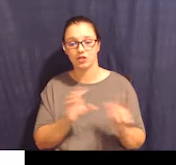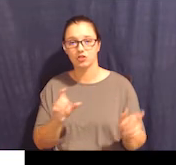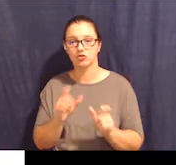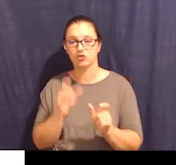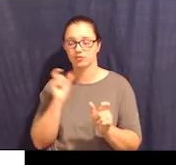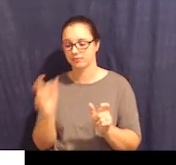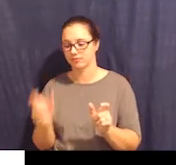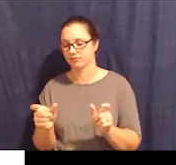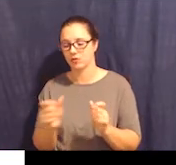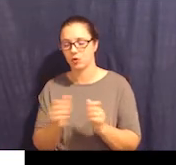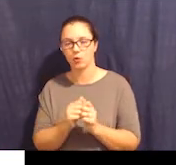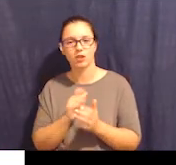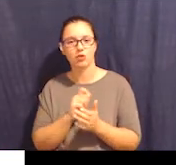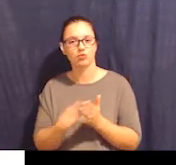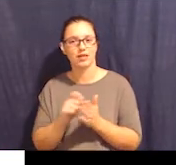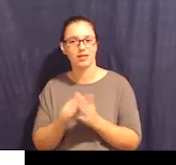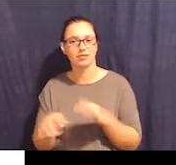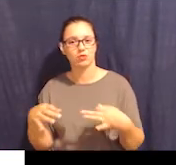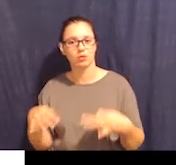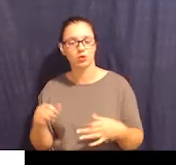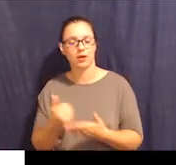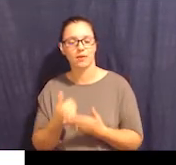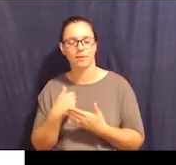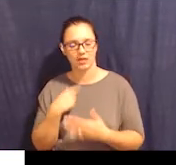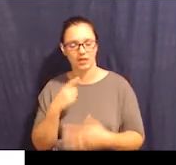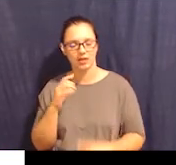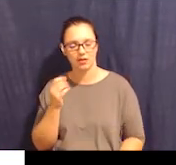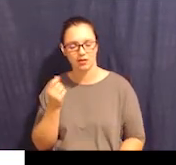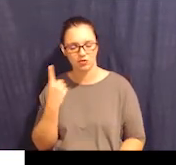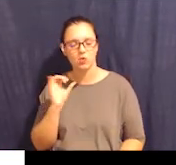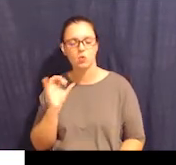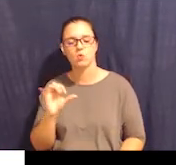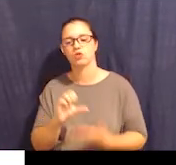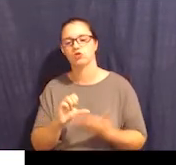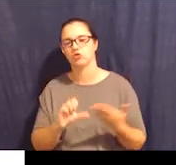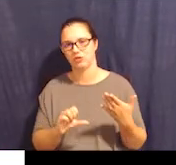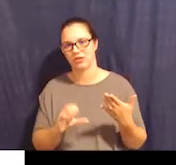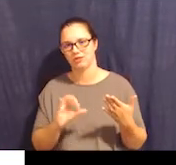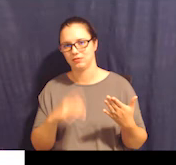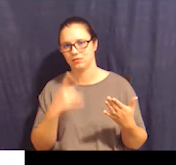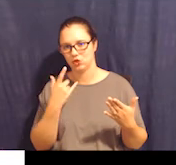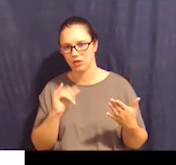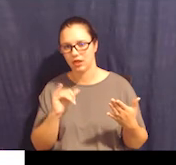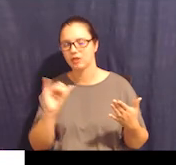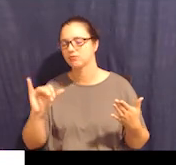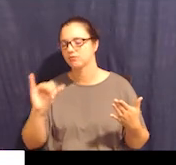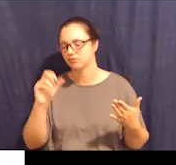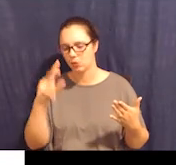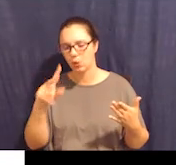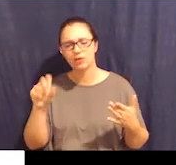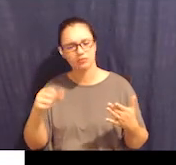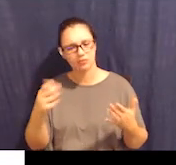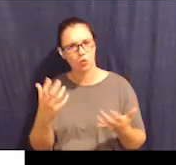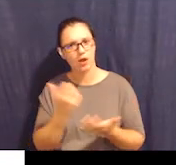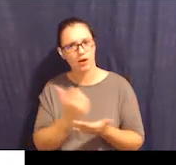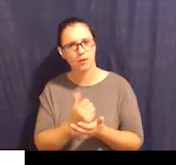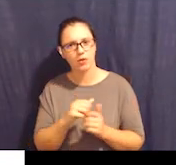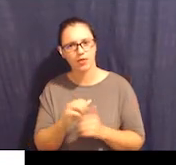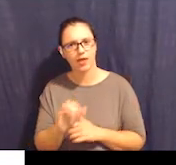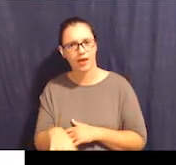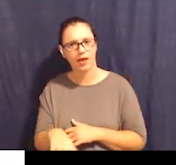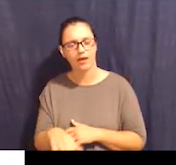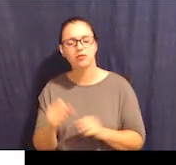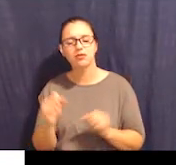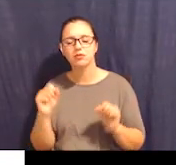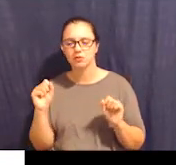surgery, this is what that would look like. Yeah, I do want help with that. So it can help sort of reinforce what's written. It's a